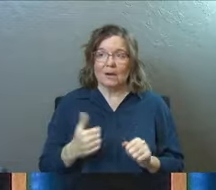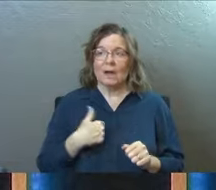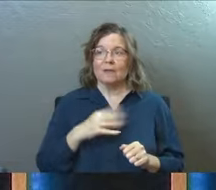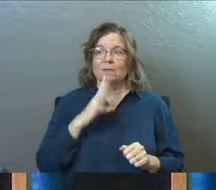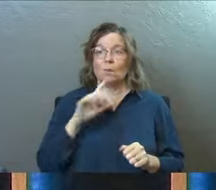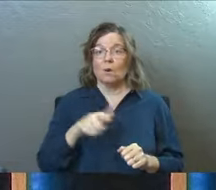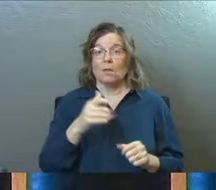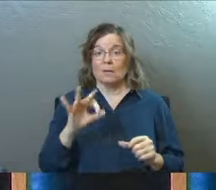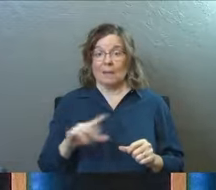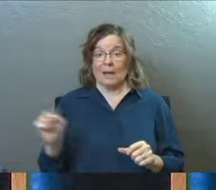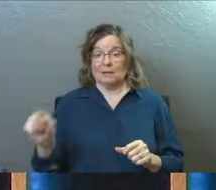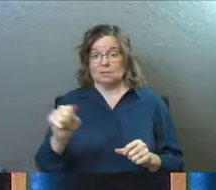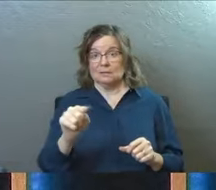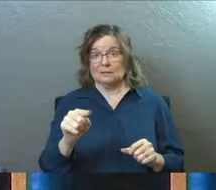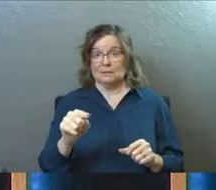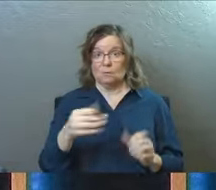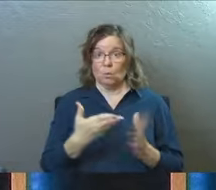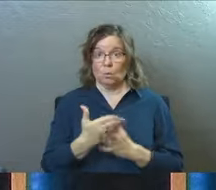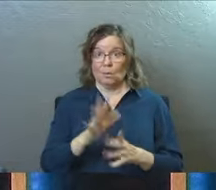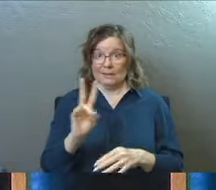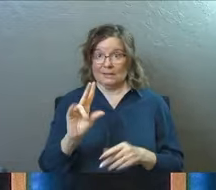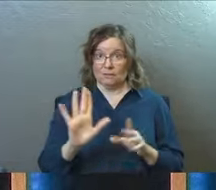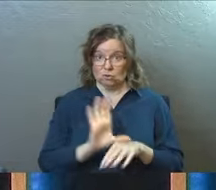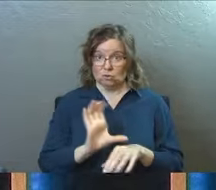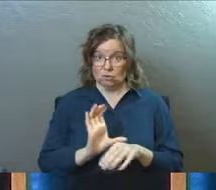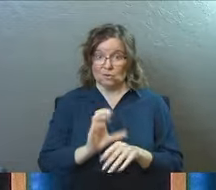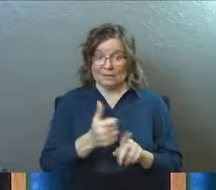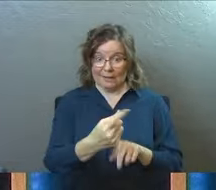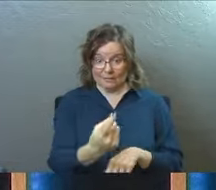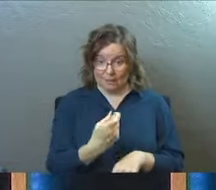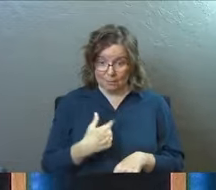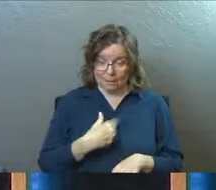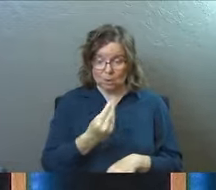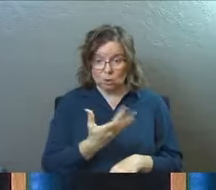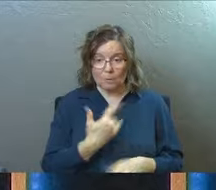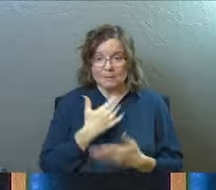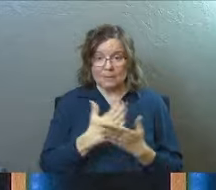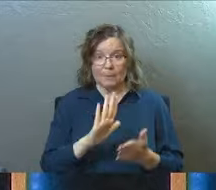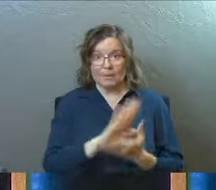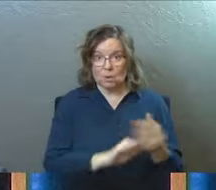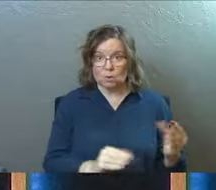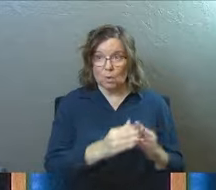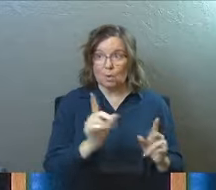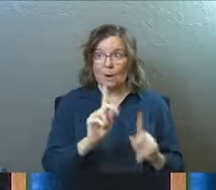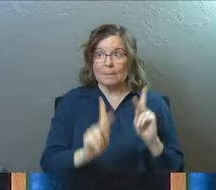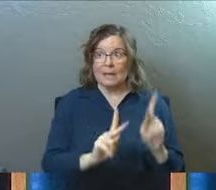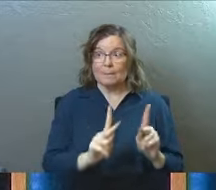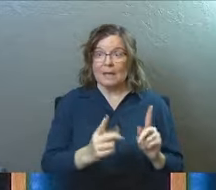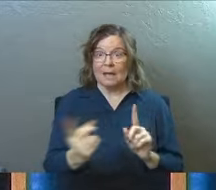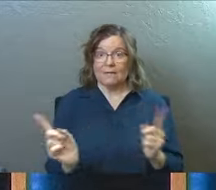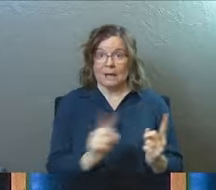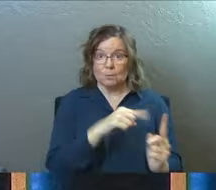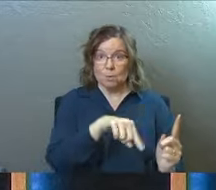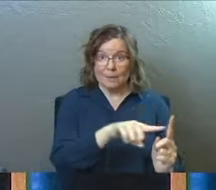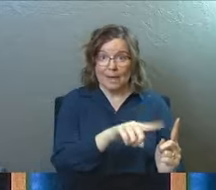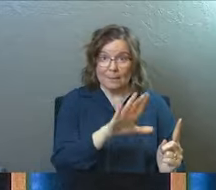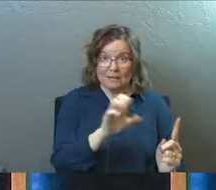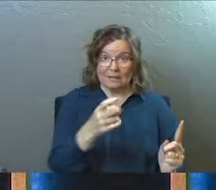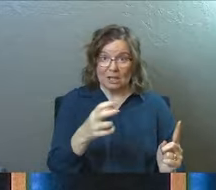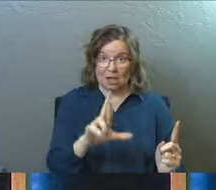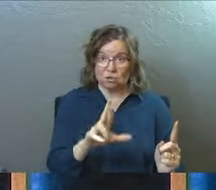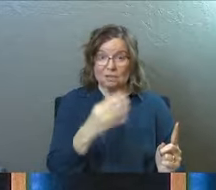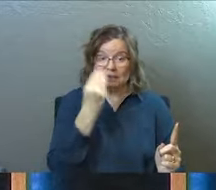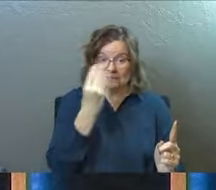I've talked with other pastors in His Name is Jesus who have come to me and they've told me some of their stories where people have come to them and to their